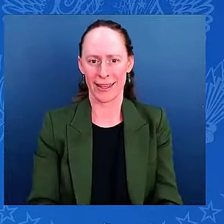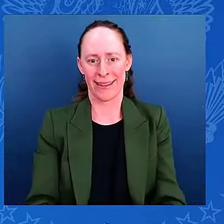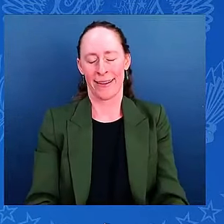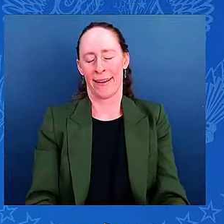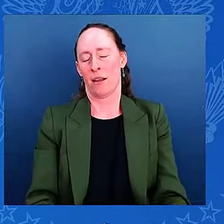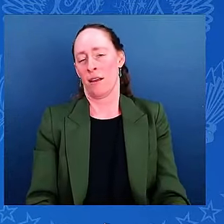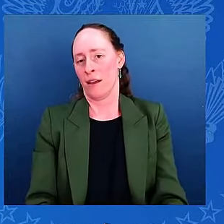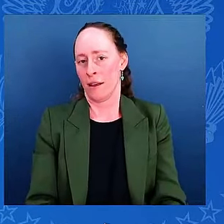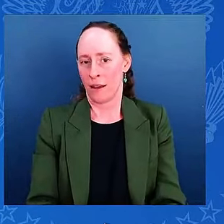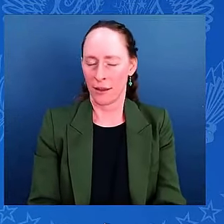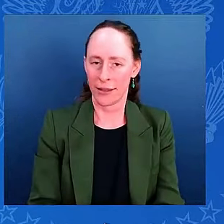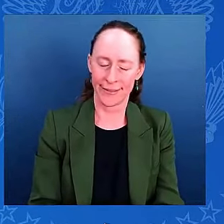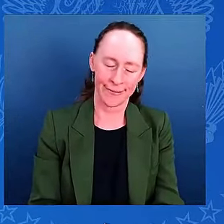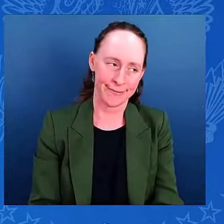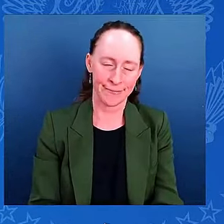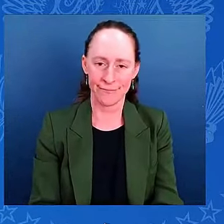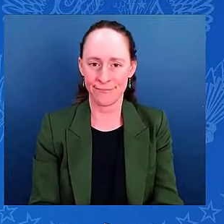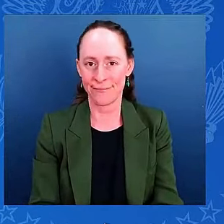Harris' calls?